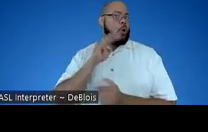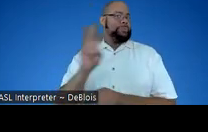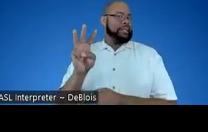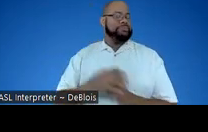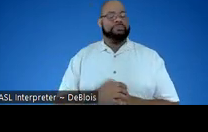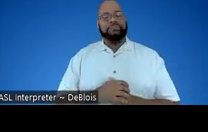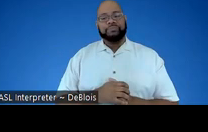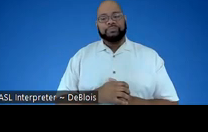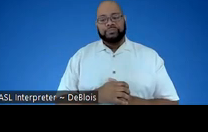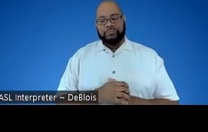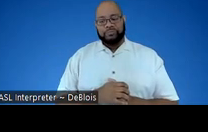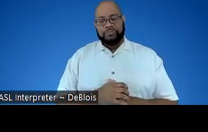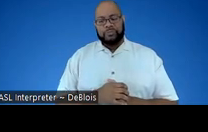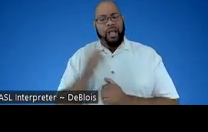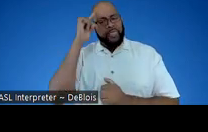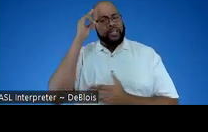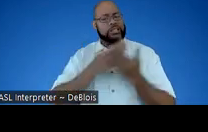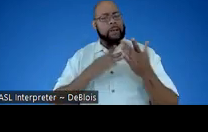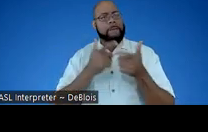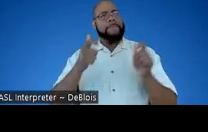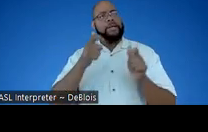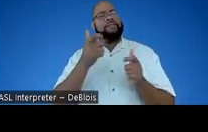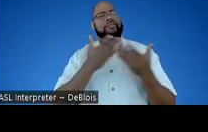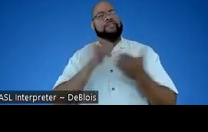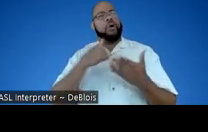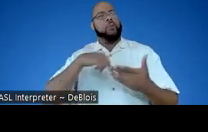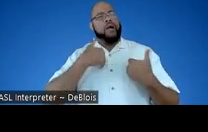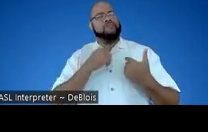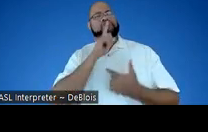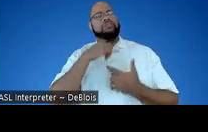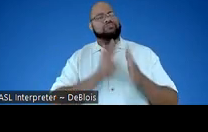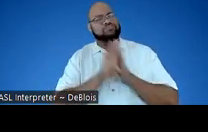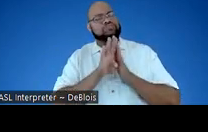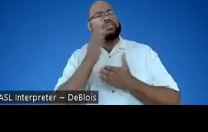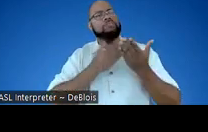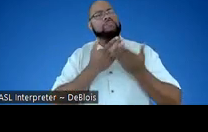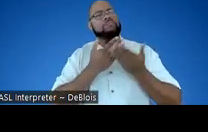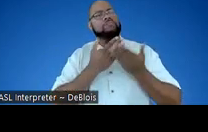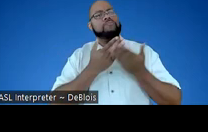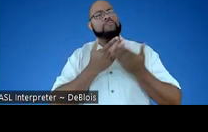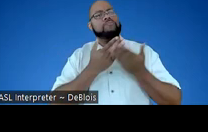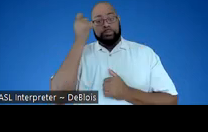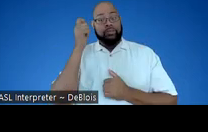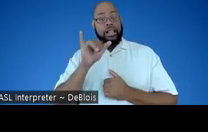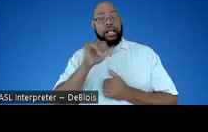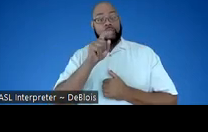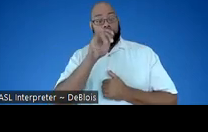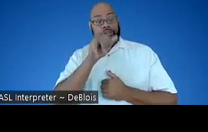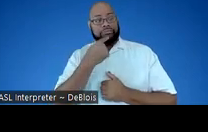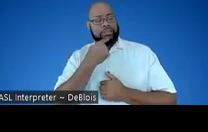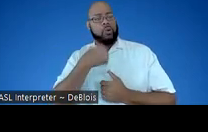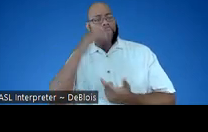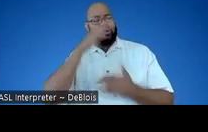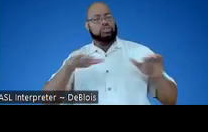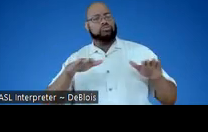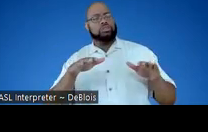Um, but I think some of the big ones that we have is we've really put together some things because like Tony said, we know that